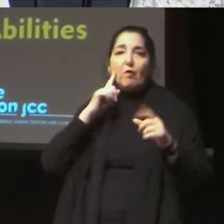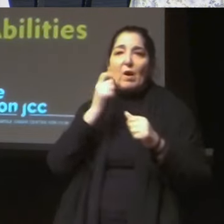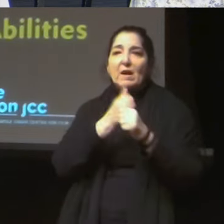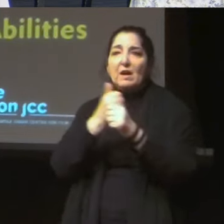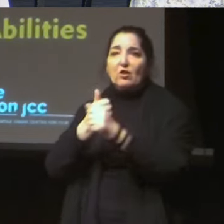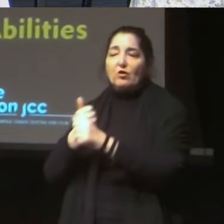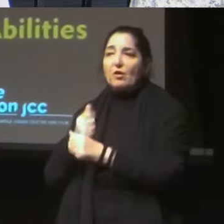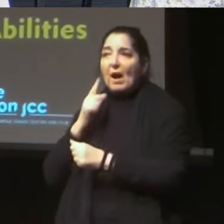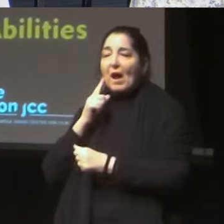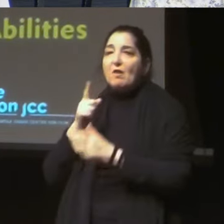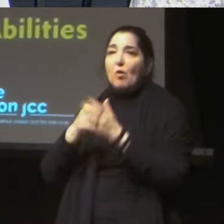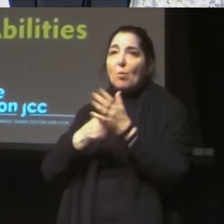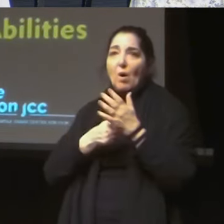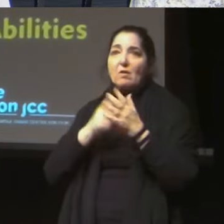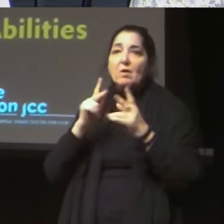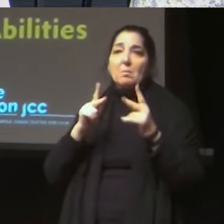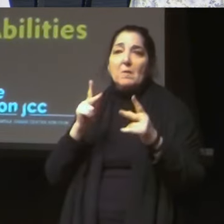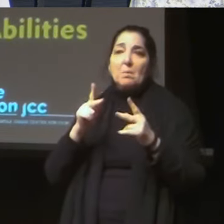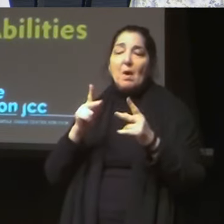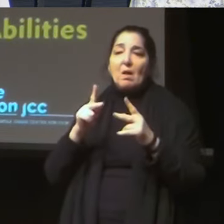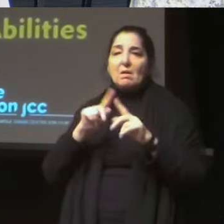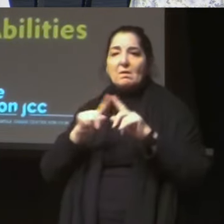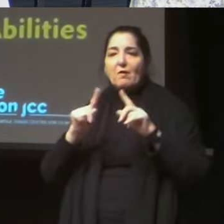this is consent and this is not, I think it's